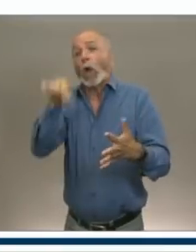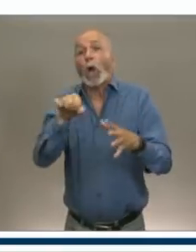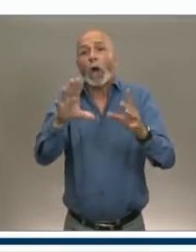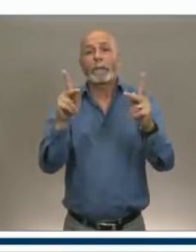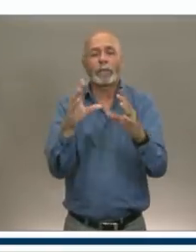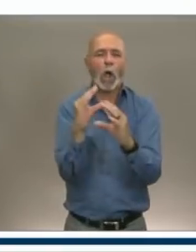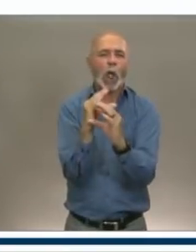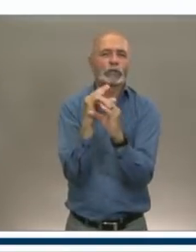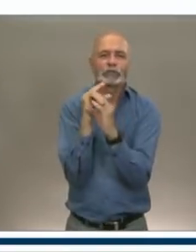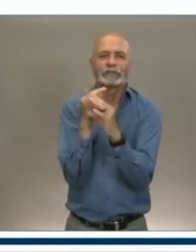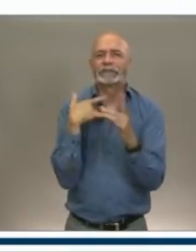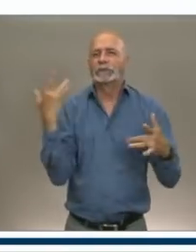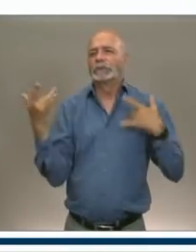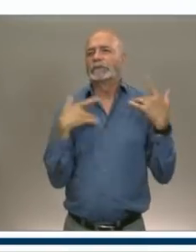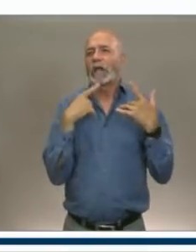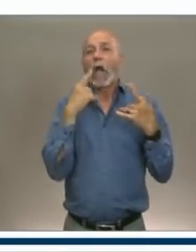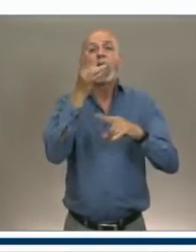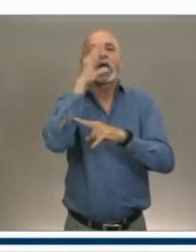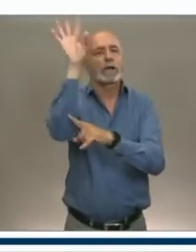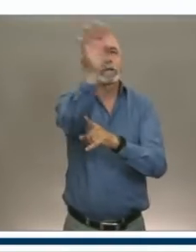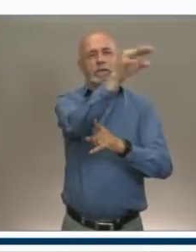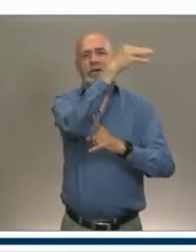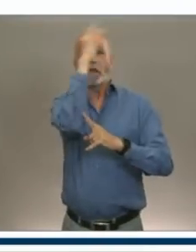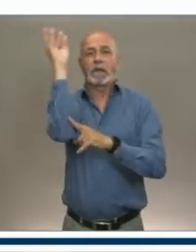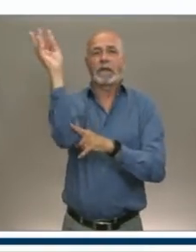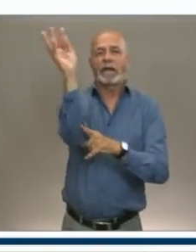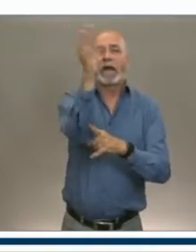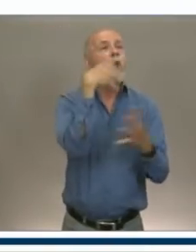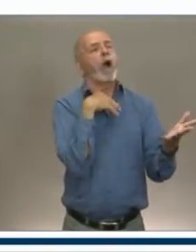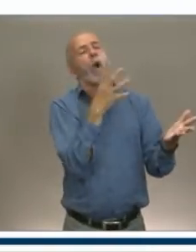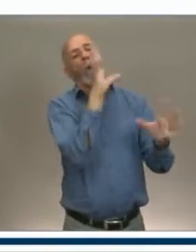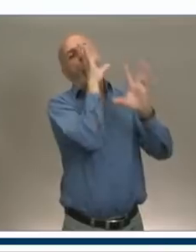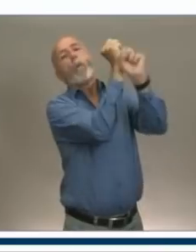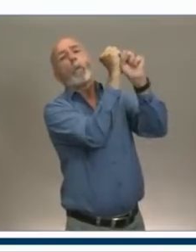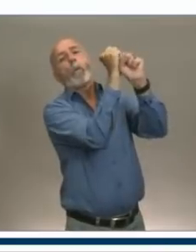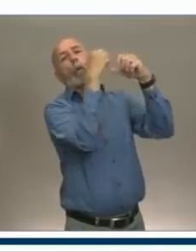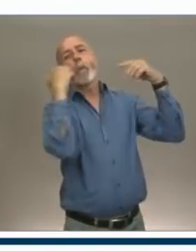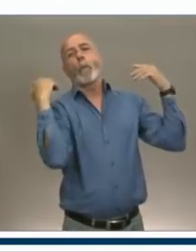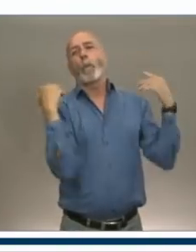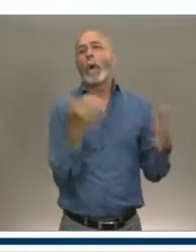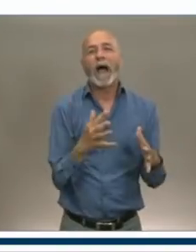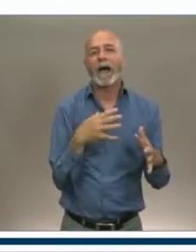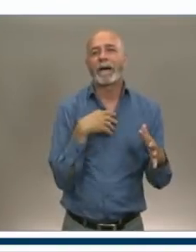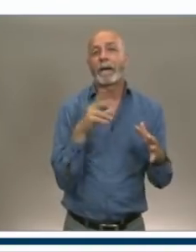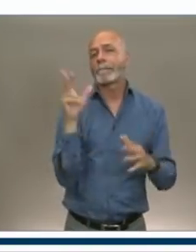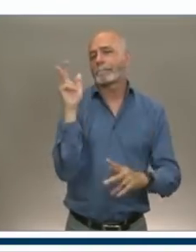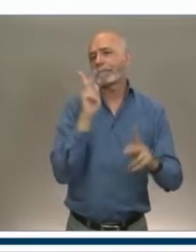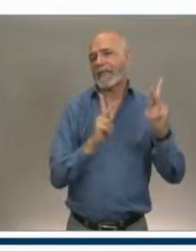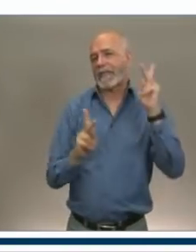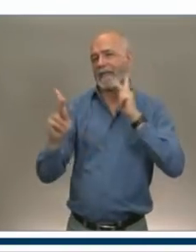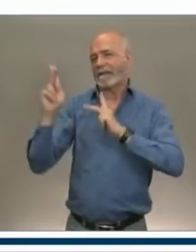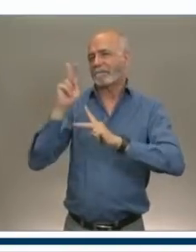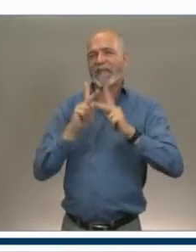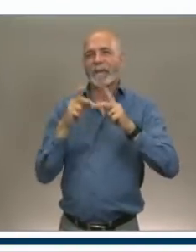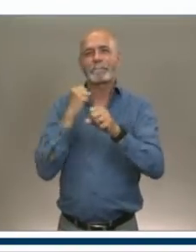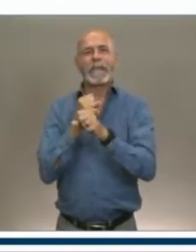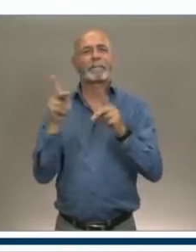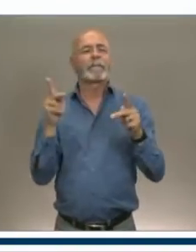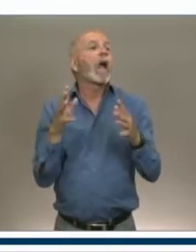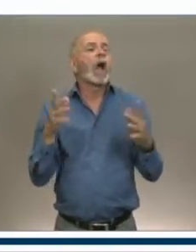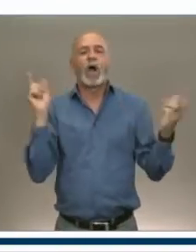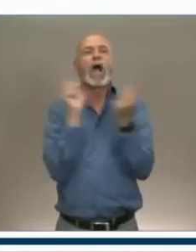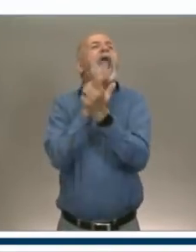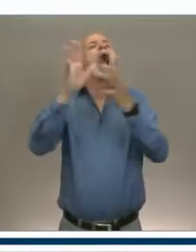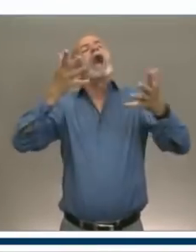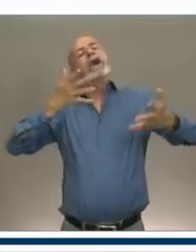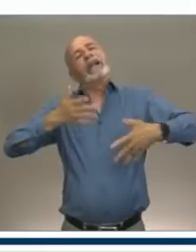the coastal air. But the truth is, it's people. People keep laughter in the air. They keep